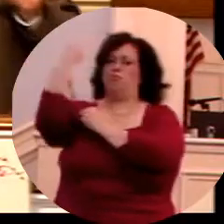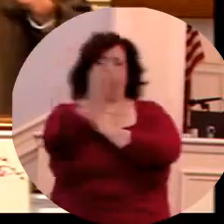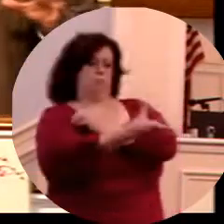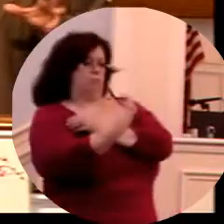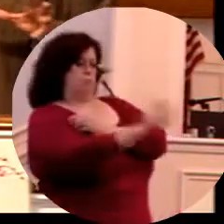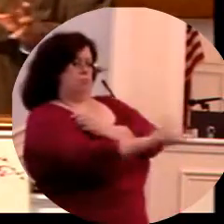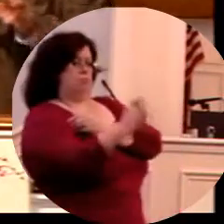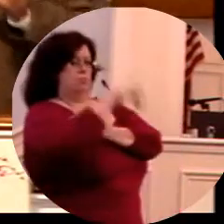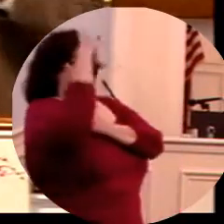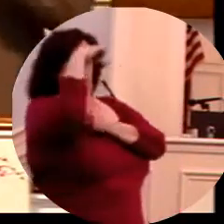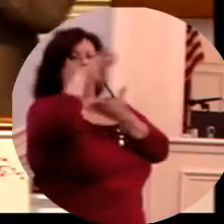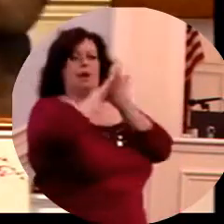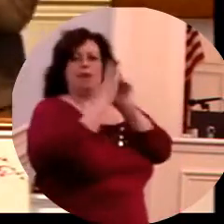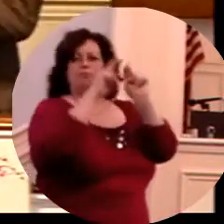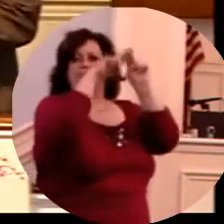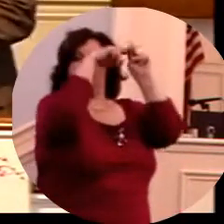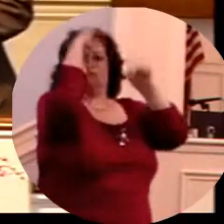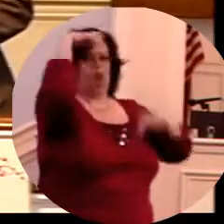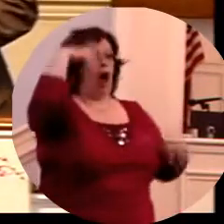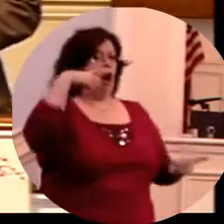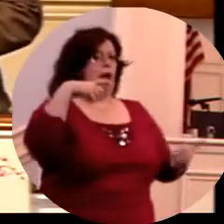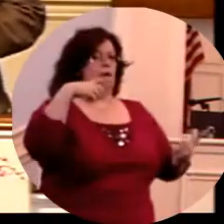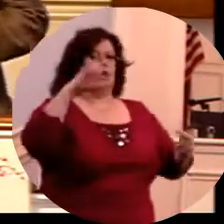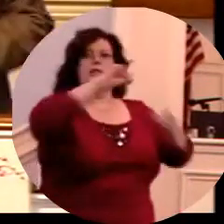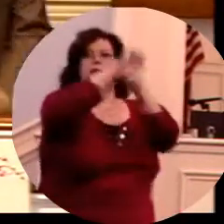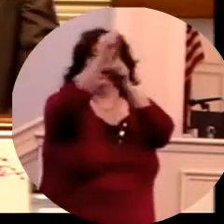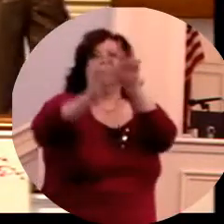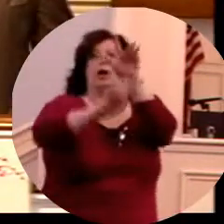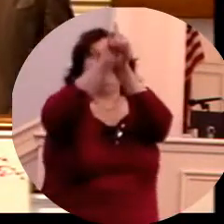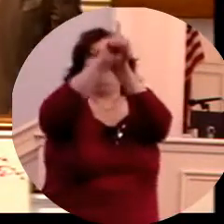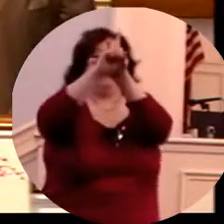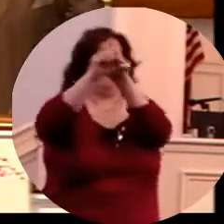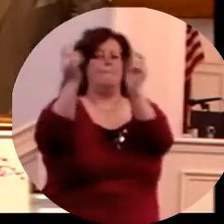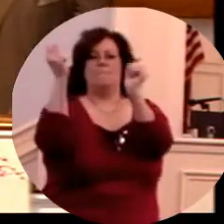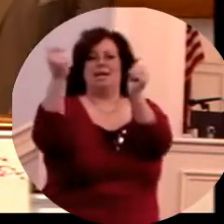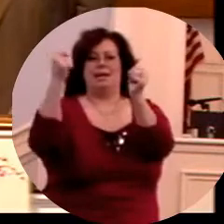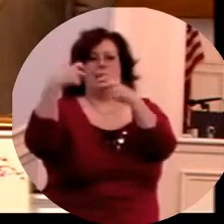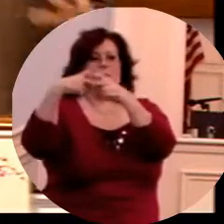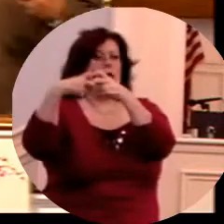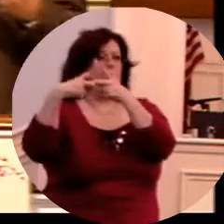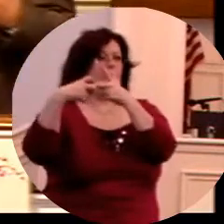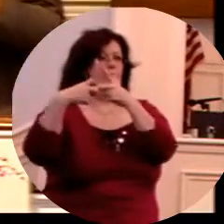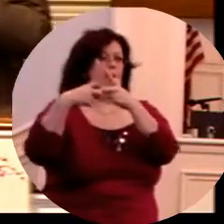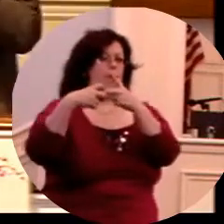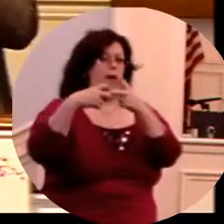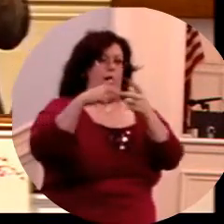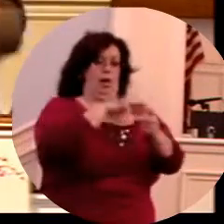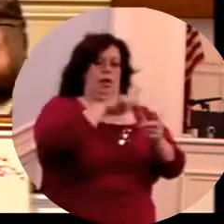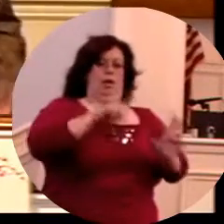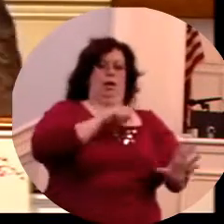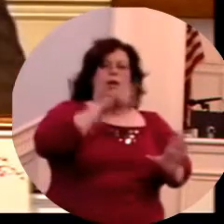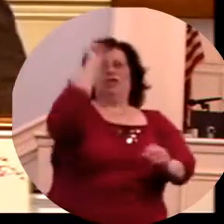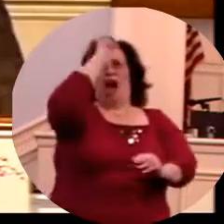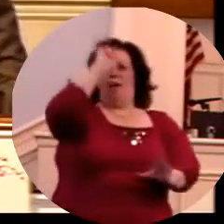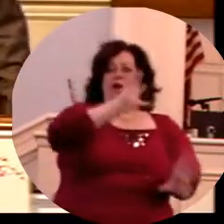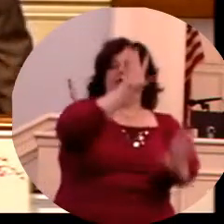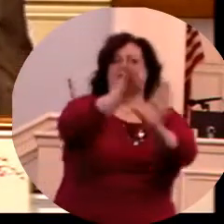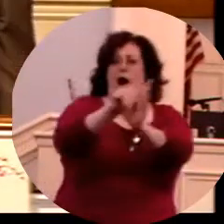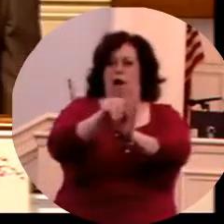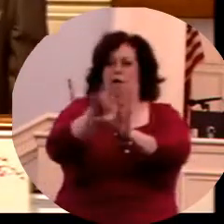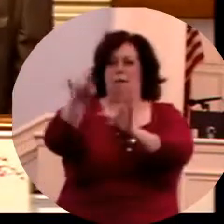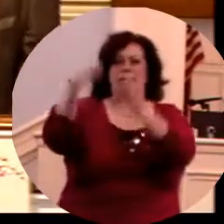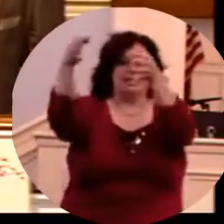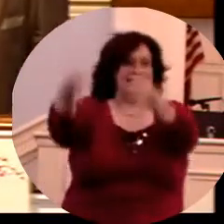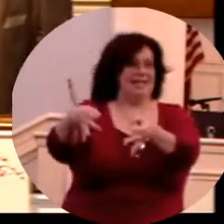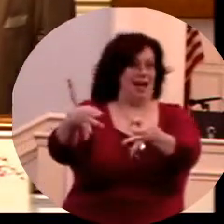gave him wisdom and then immediately there was a situation in the kingdom where he to show his wisdom to